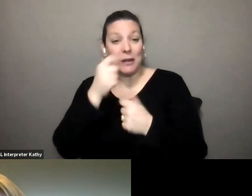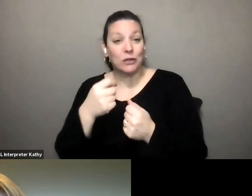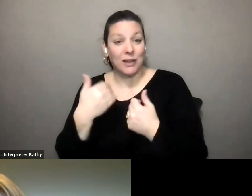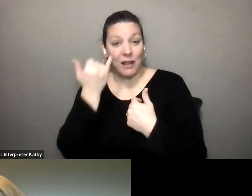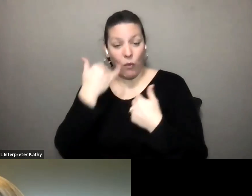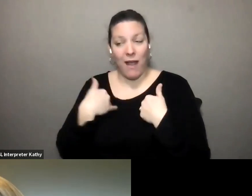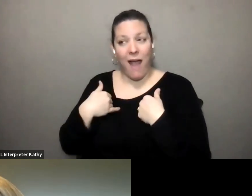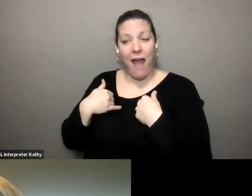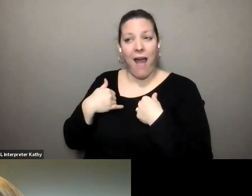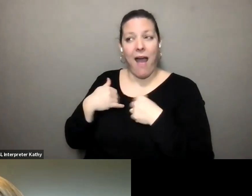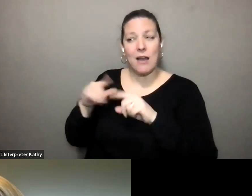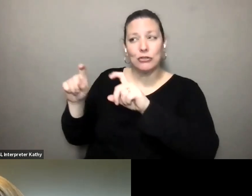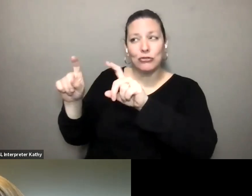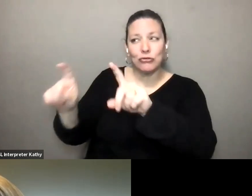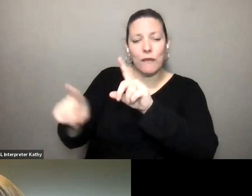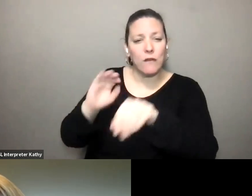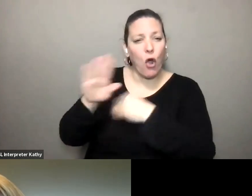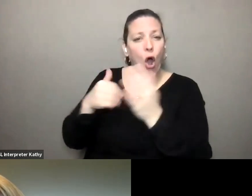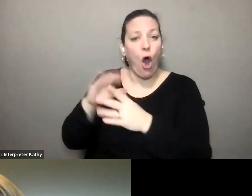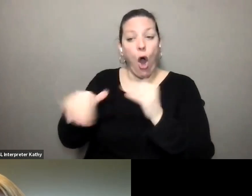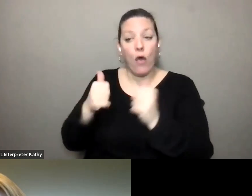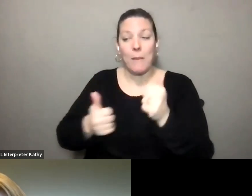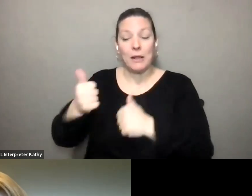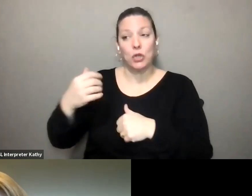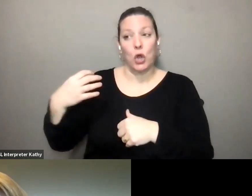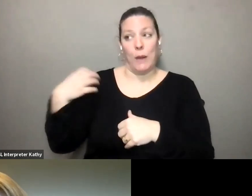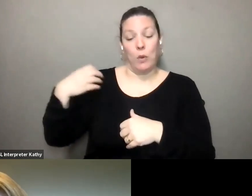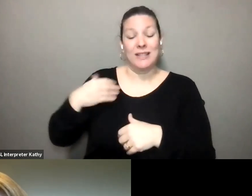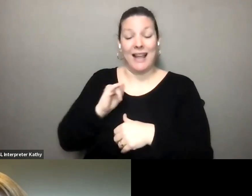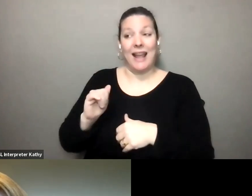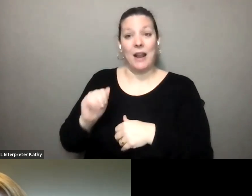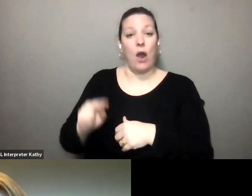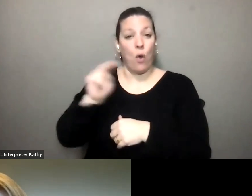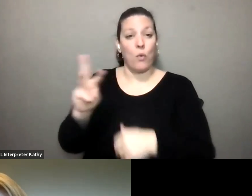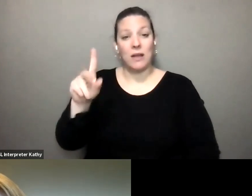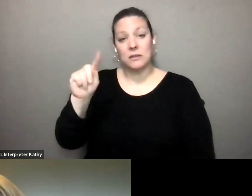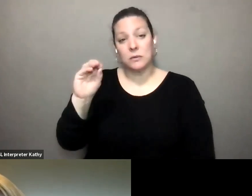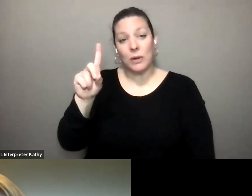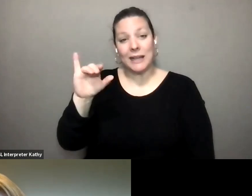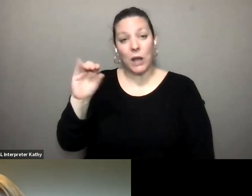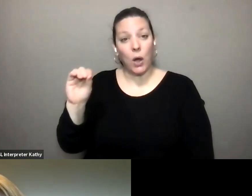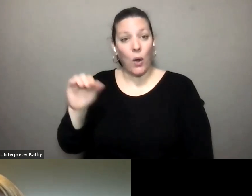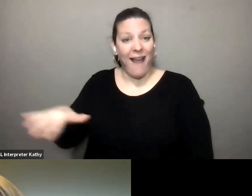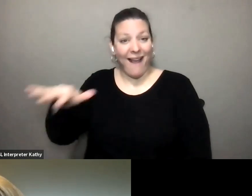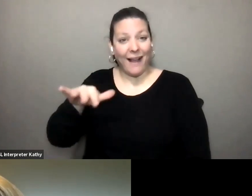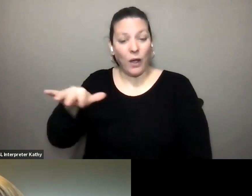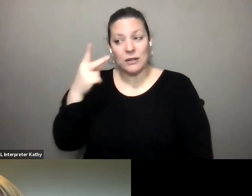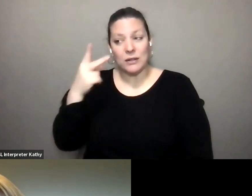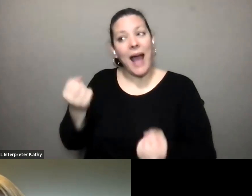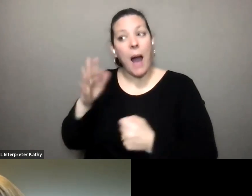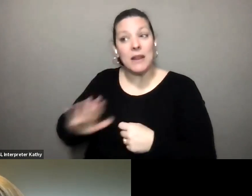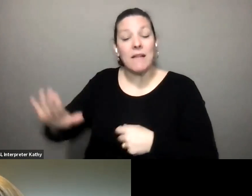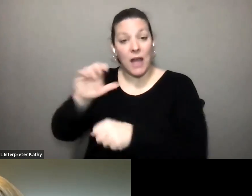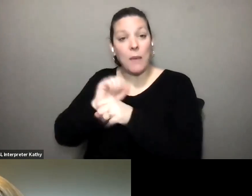of major employers in the toledo and northwest ohio area to see um how many of their employees